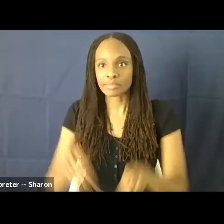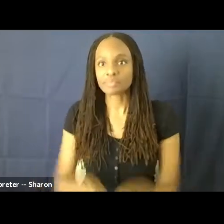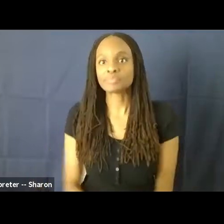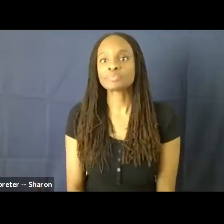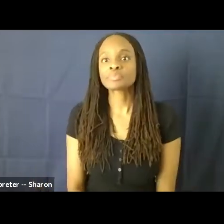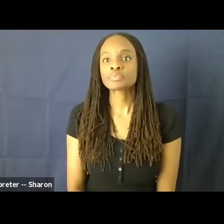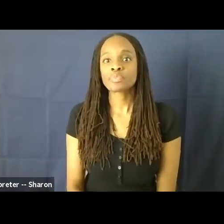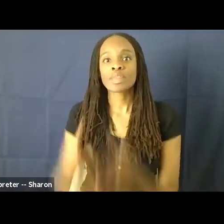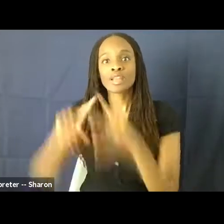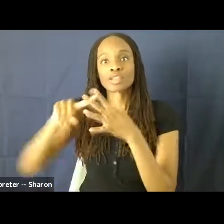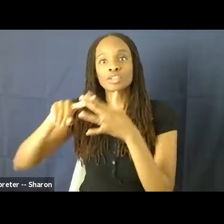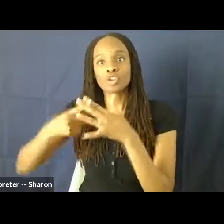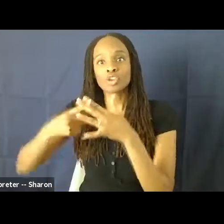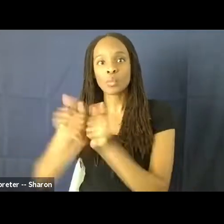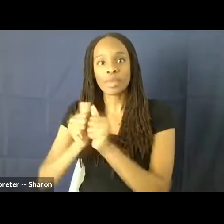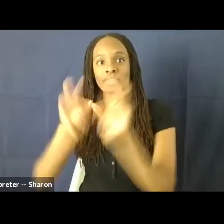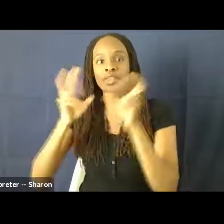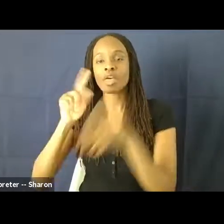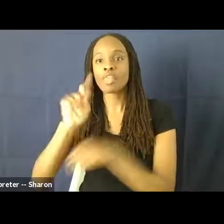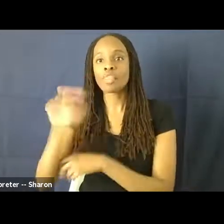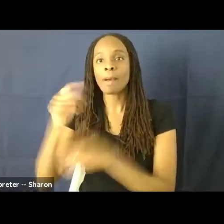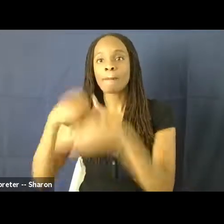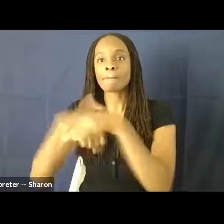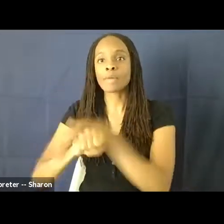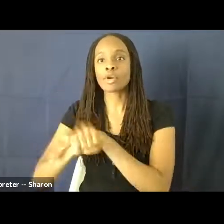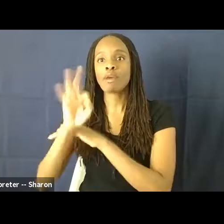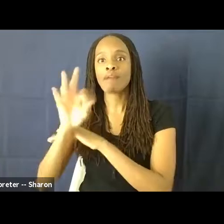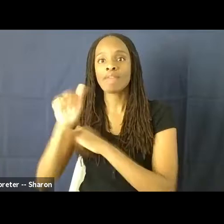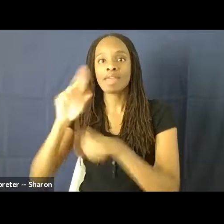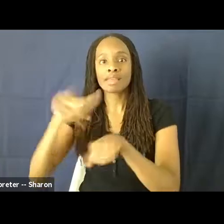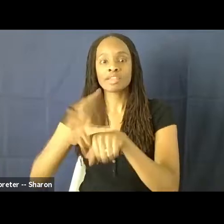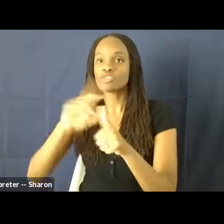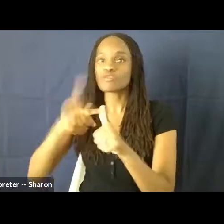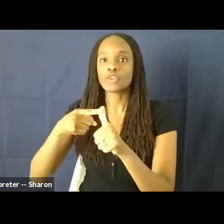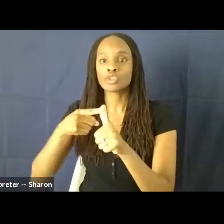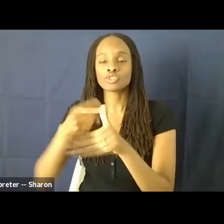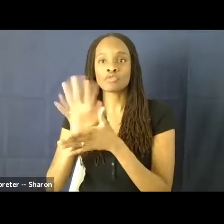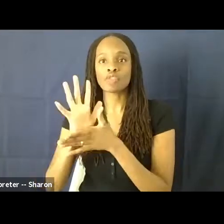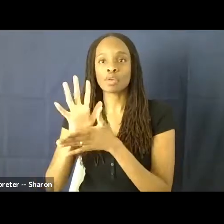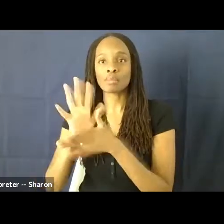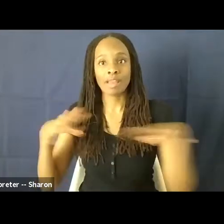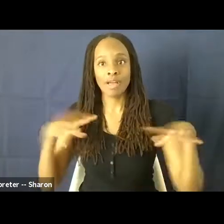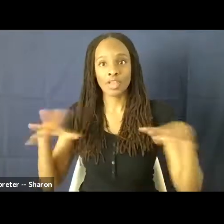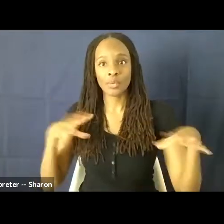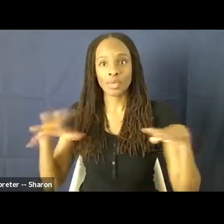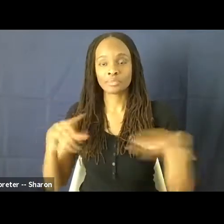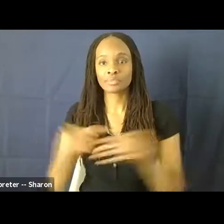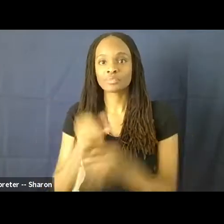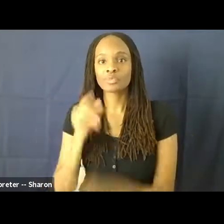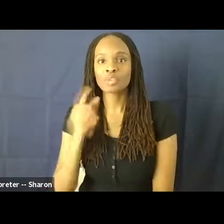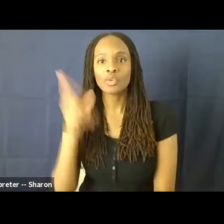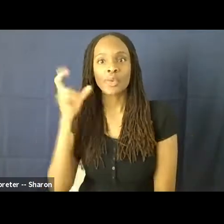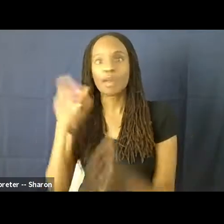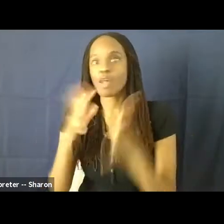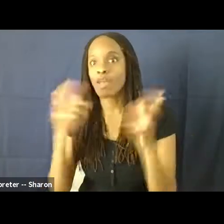Let's start with The Birth of a Nation, right? Which was the very first feature film in Hollywood. And we hear a lot about Birth of a